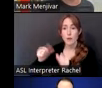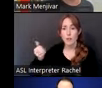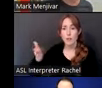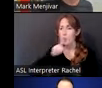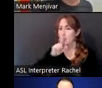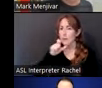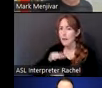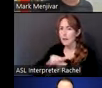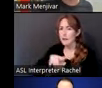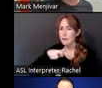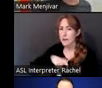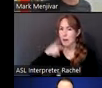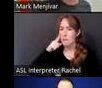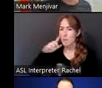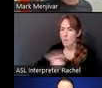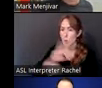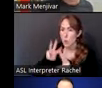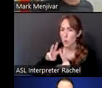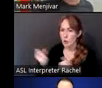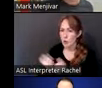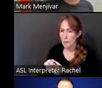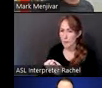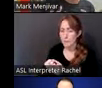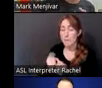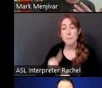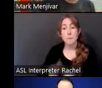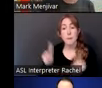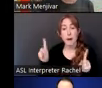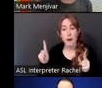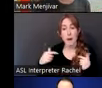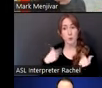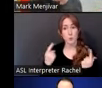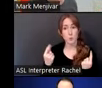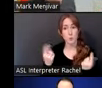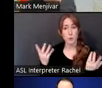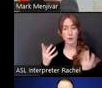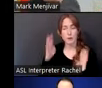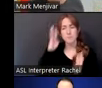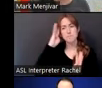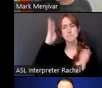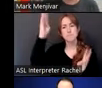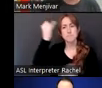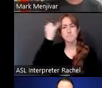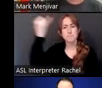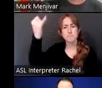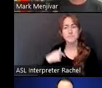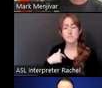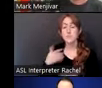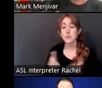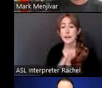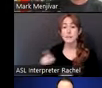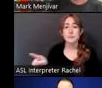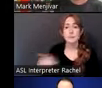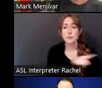migration stories workshop. So what we ended up doing, or I ended up coming up with this prompt where I invited everybody to write